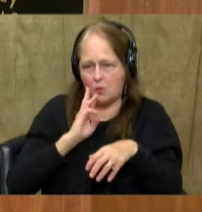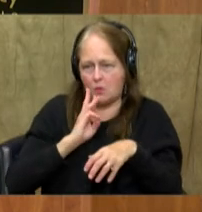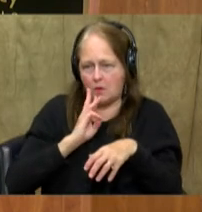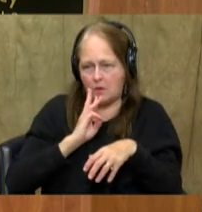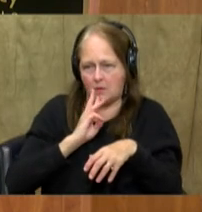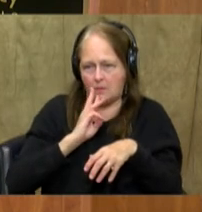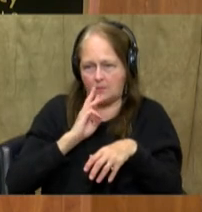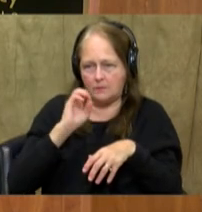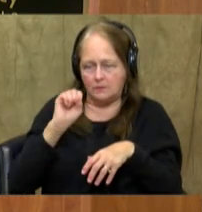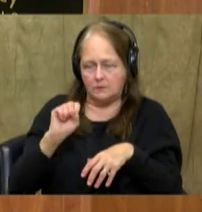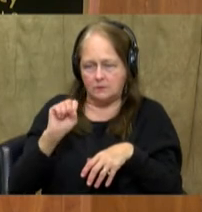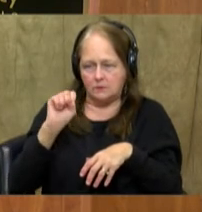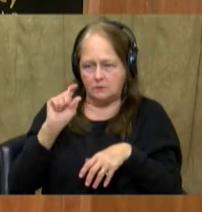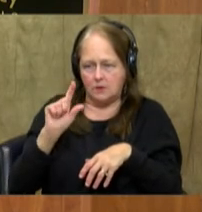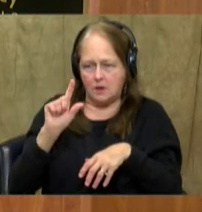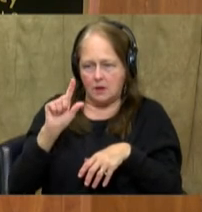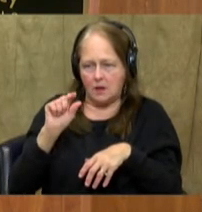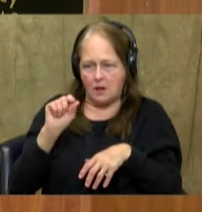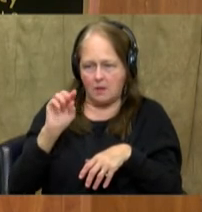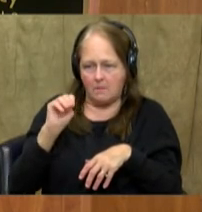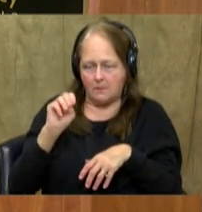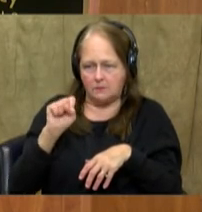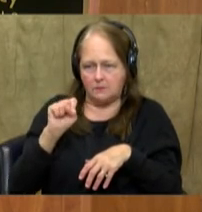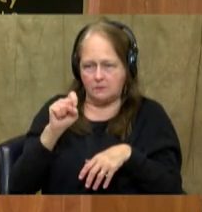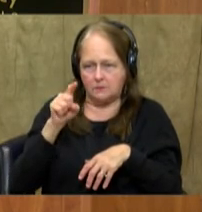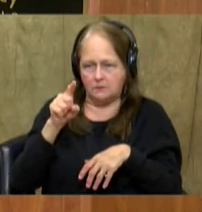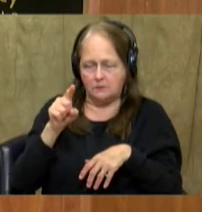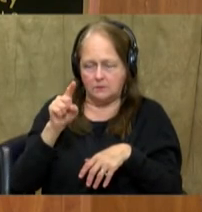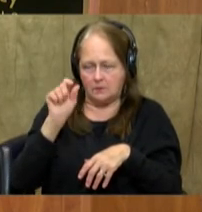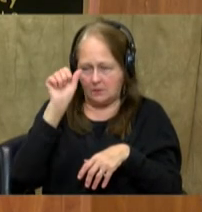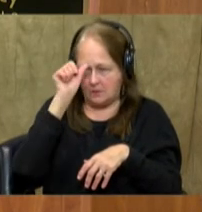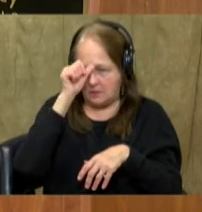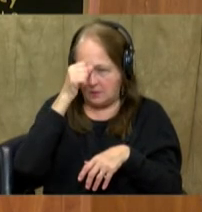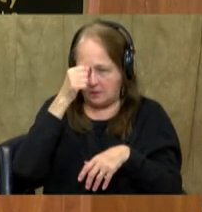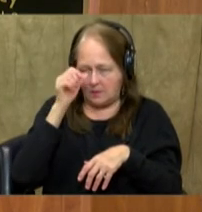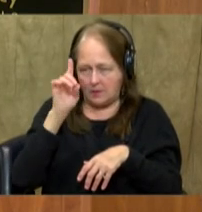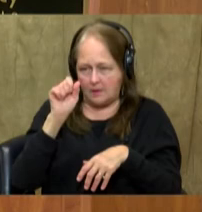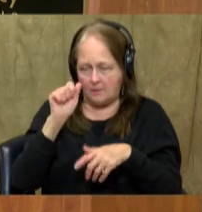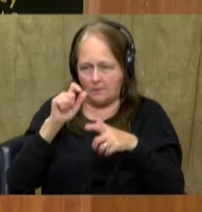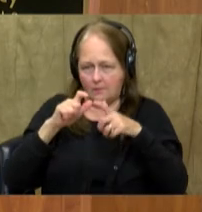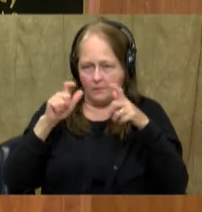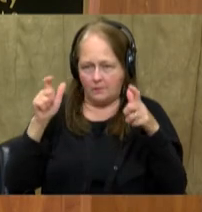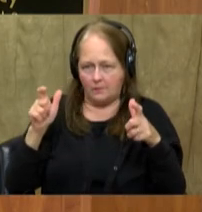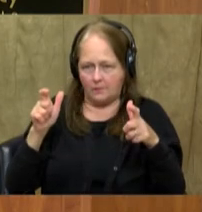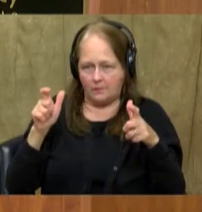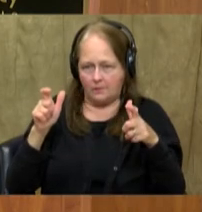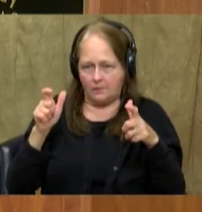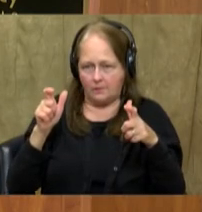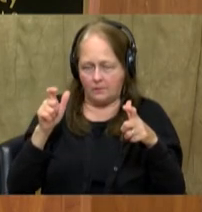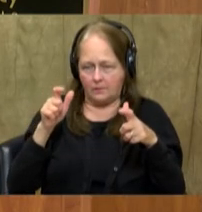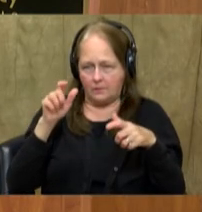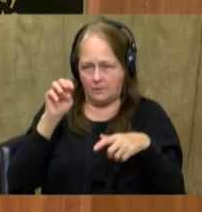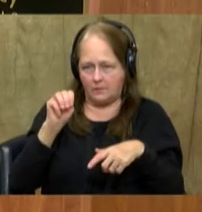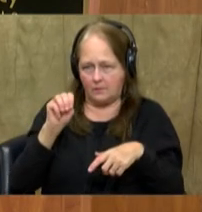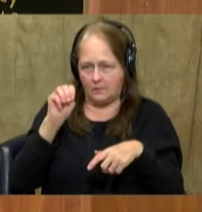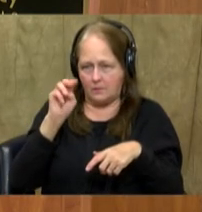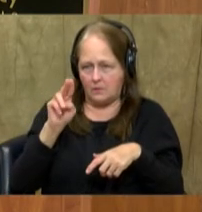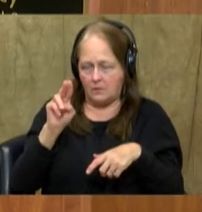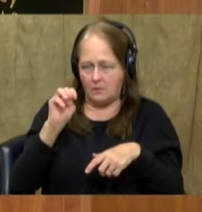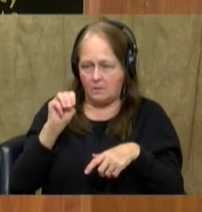Mentioning slums and substandard housing, this is one of India's largest slums. These are the Daivari slums in Mumbai.